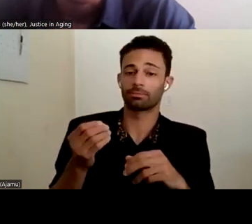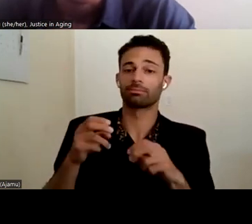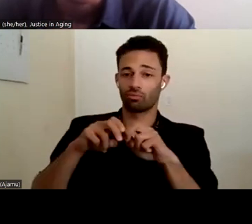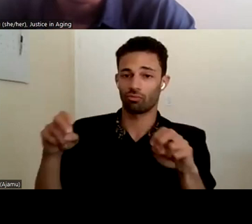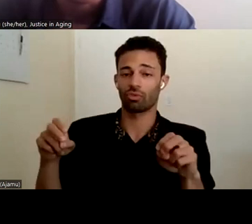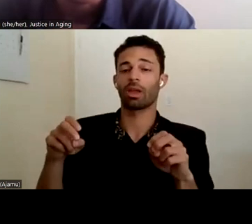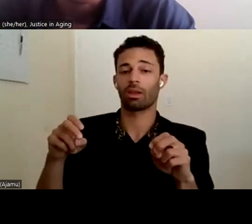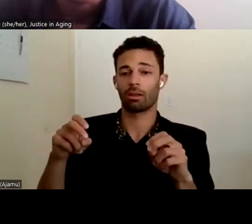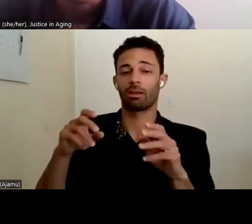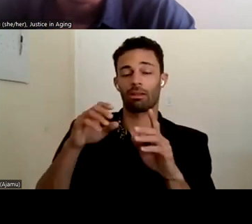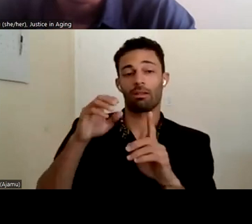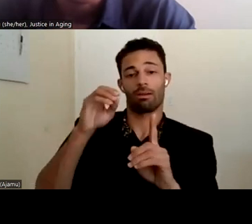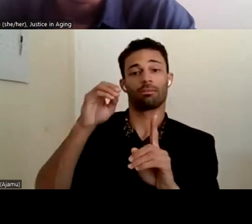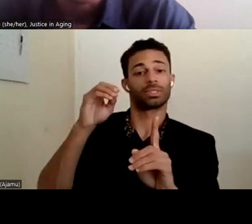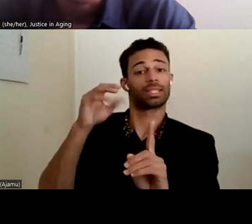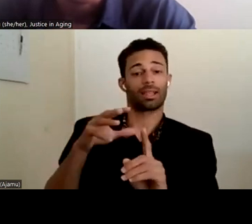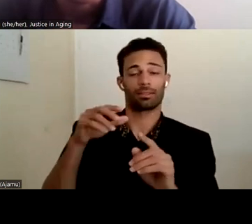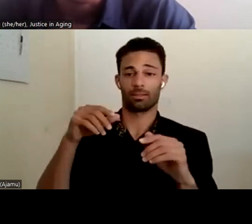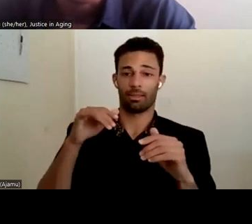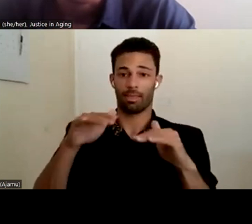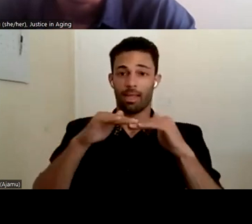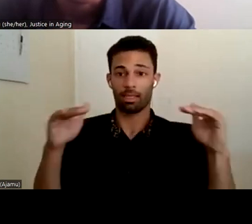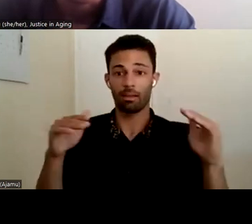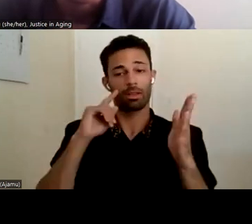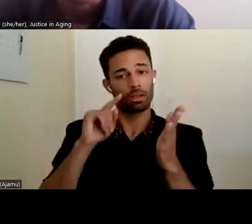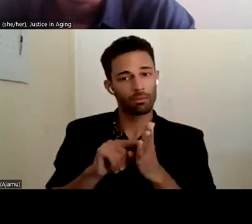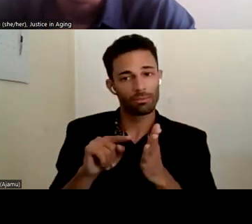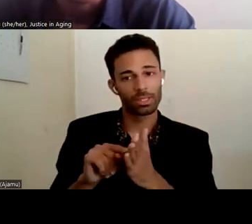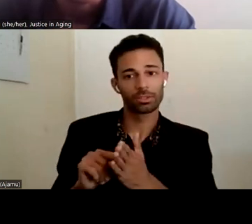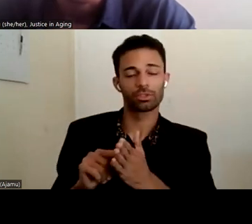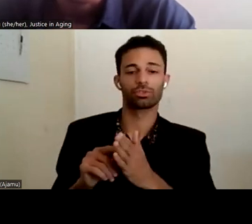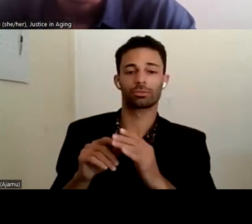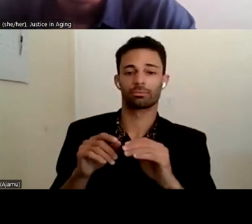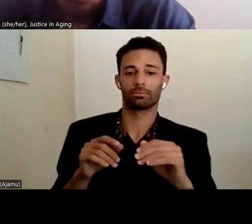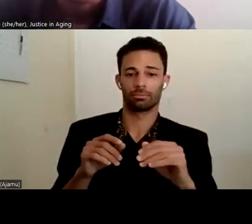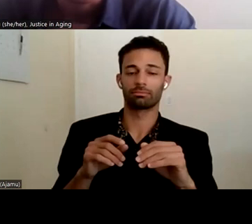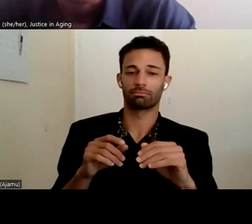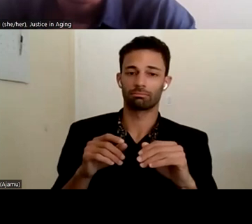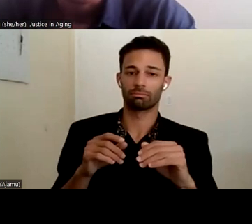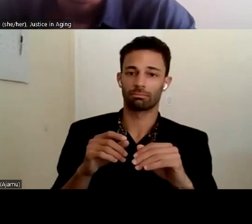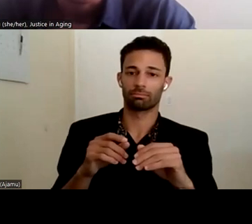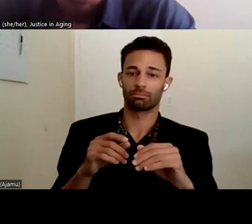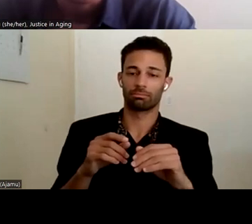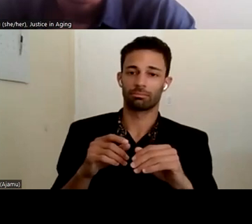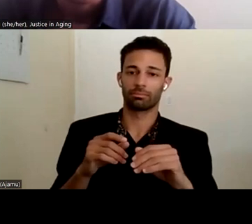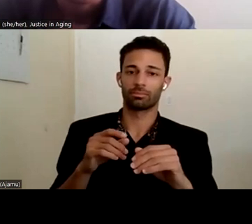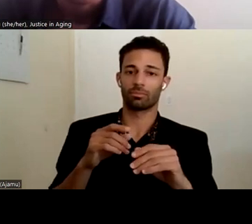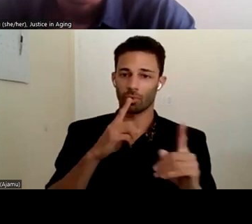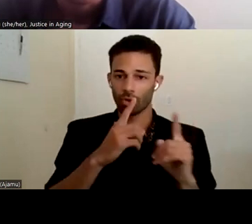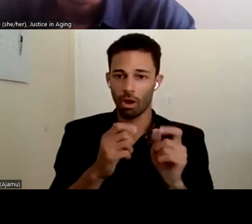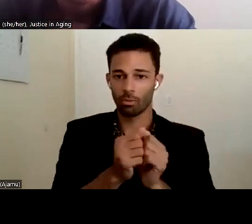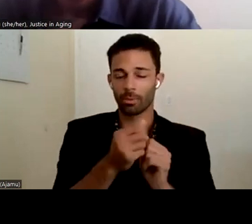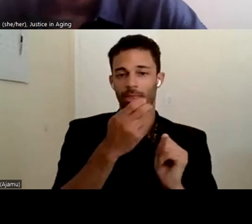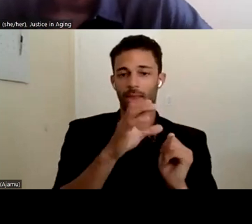um, doing that level of investigation, doing that level of, um, talking to Hector, confirming the,